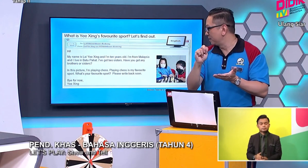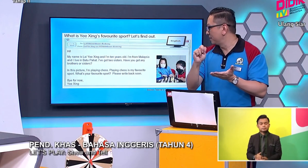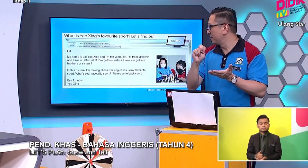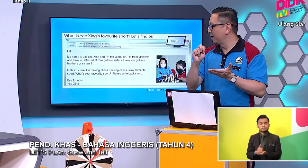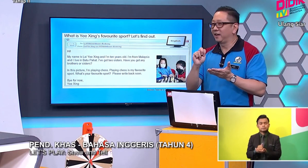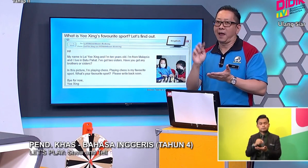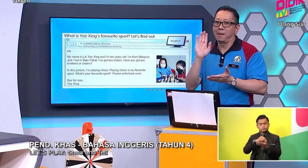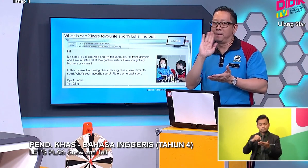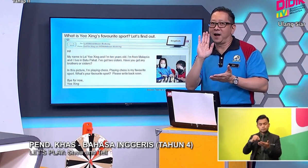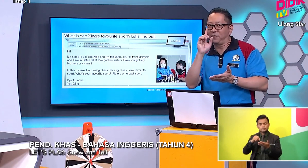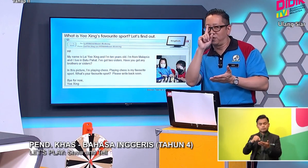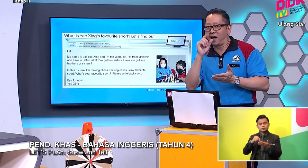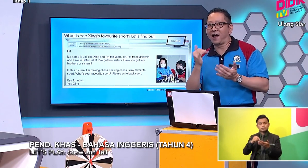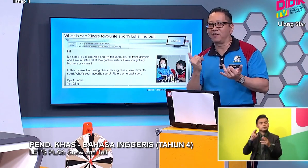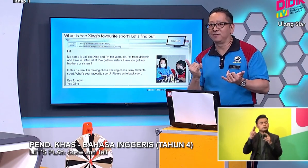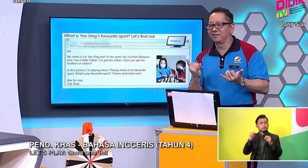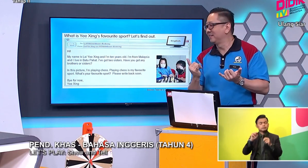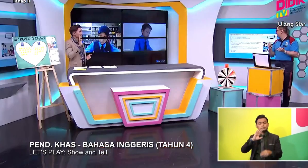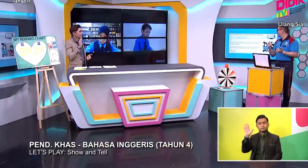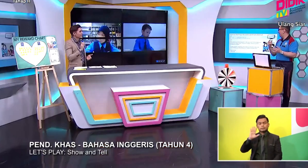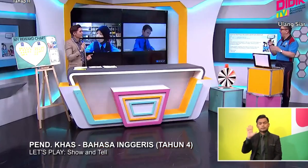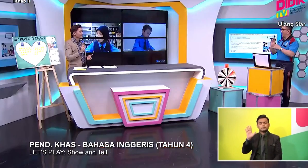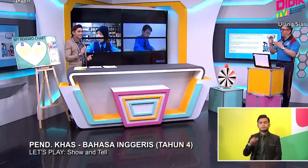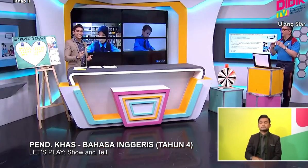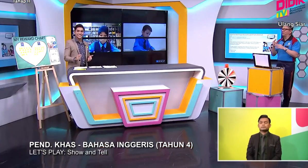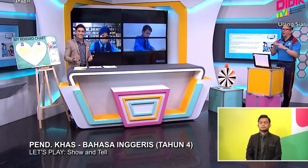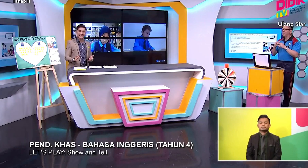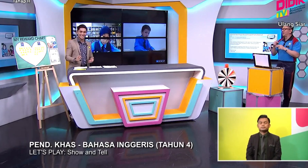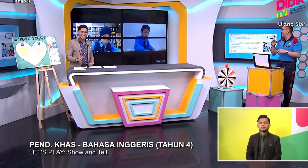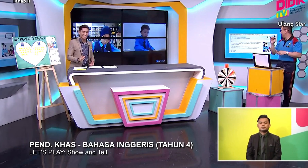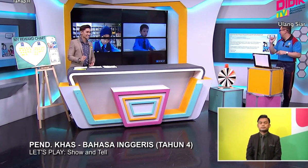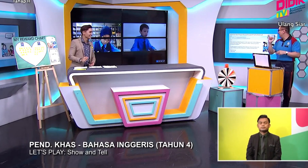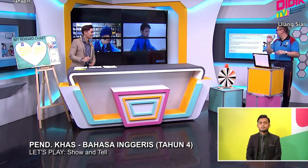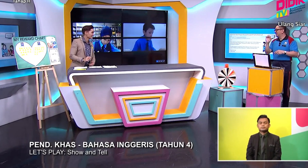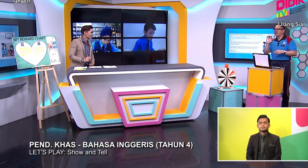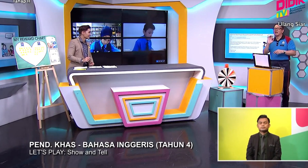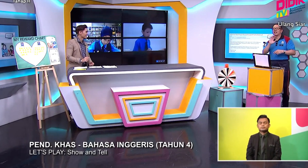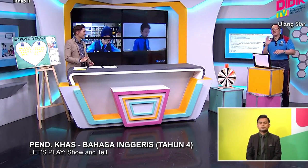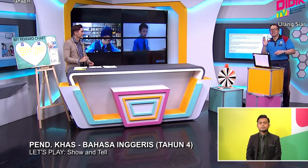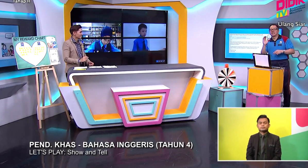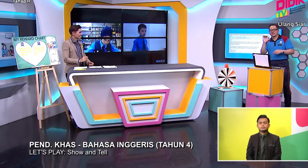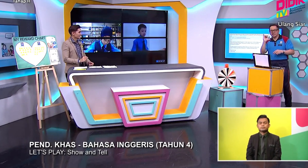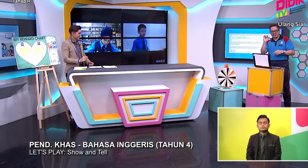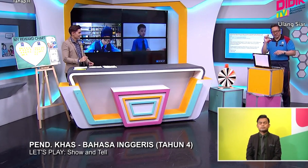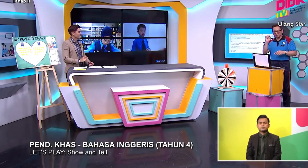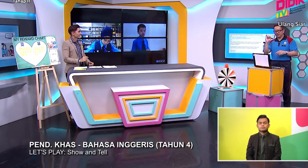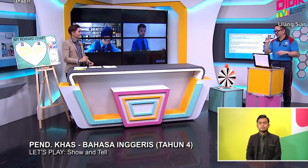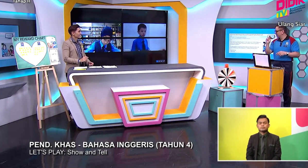soon. Bye for now. Okay. Okay. And with name. Yi Sing.